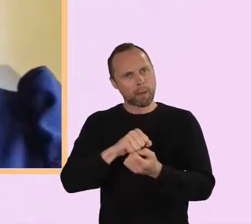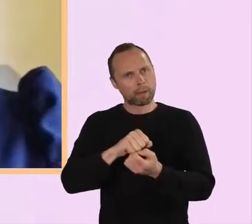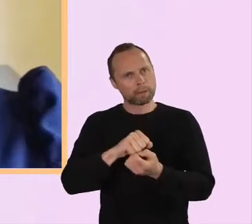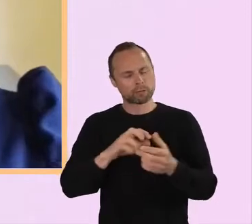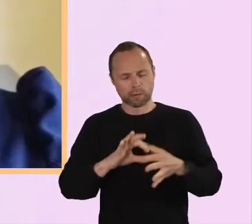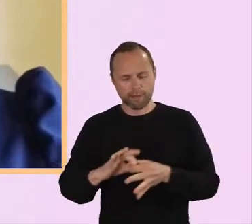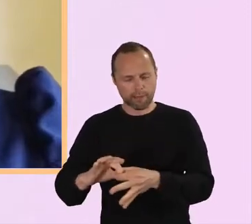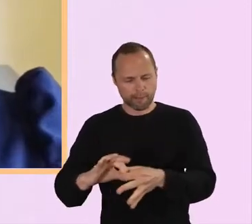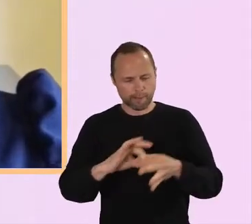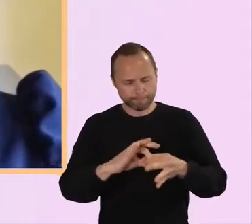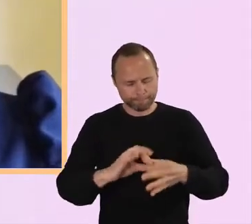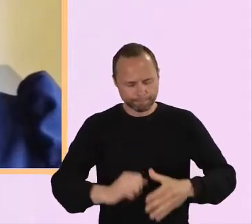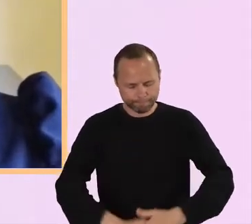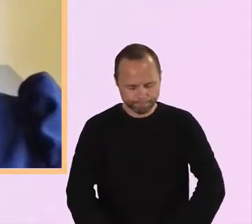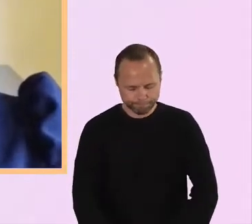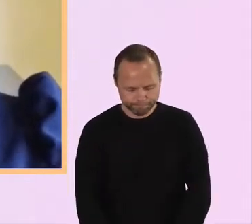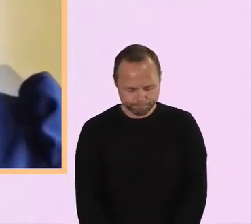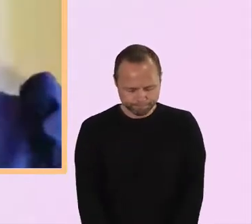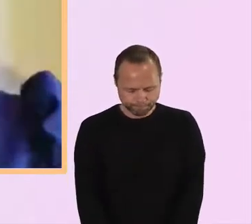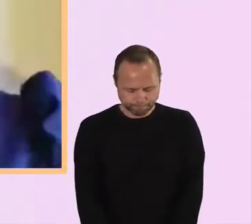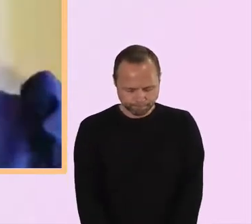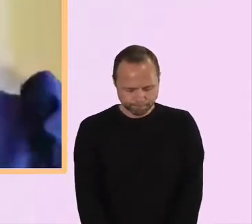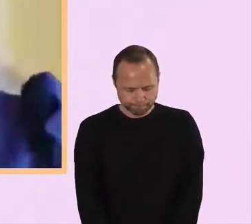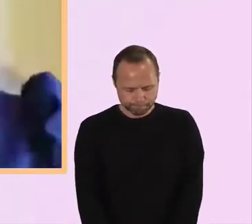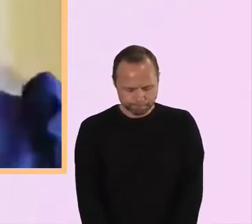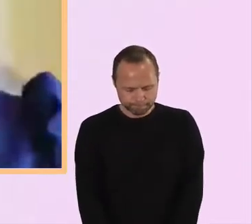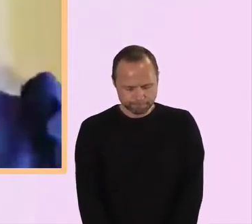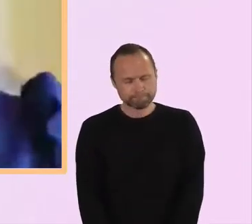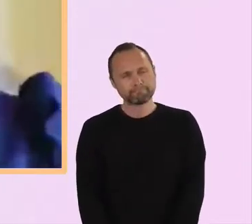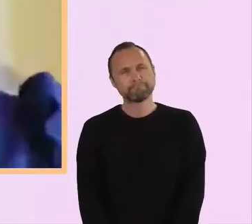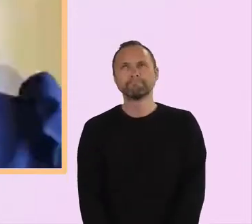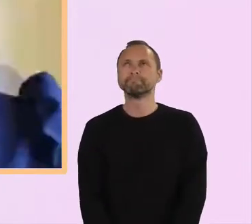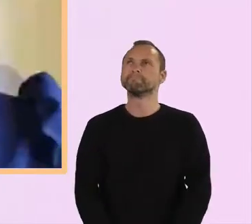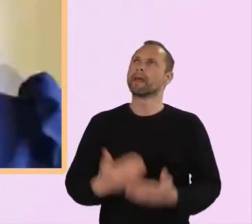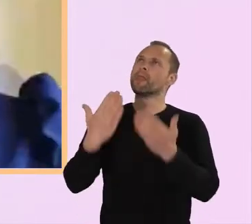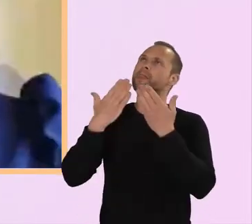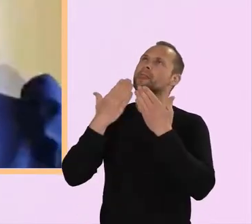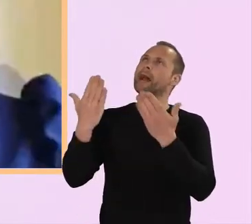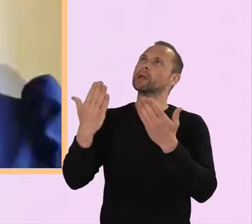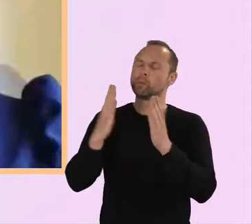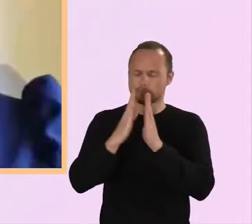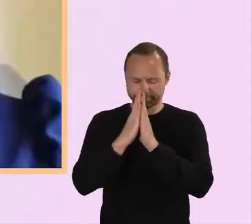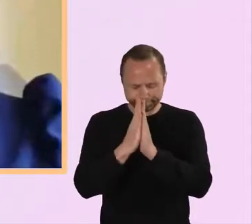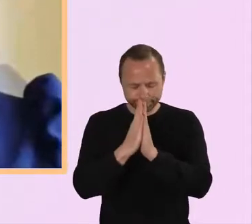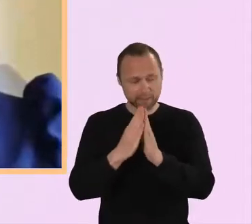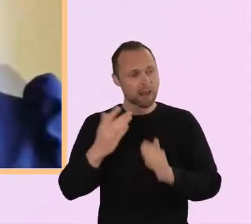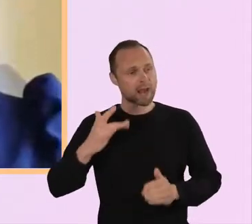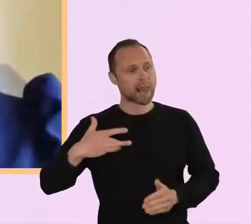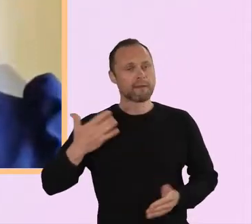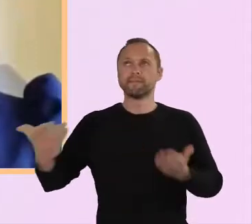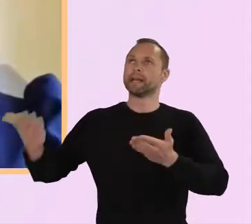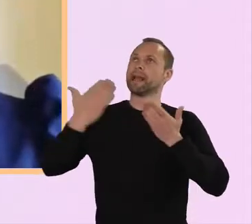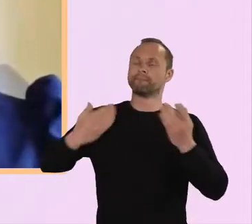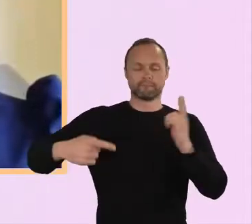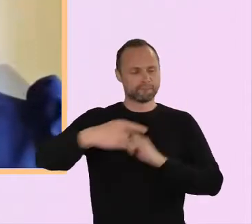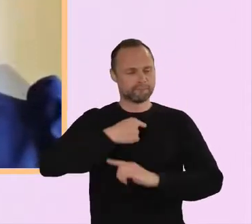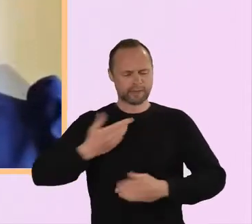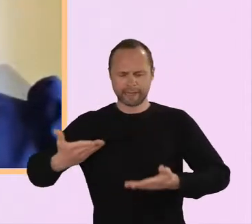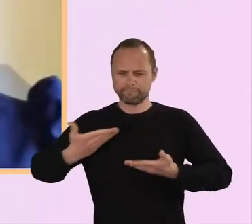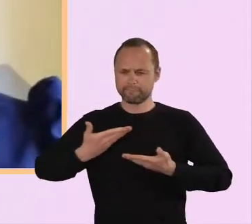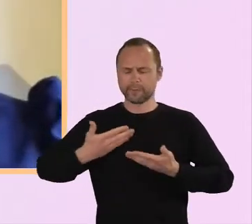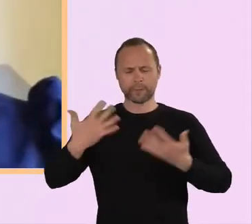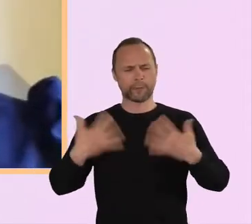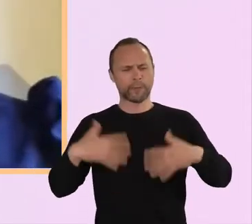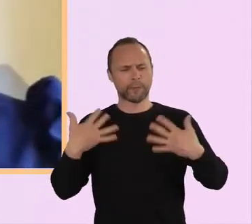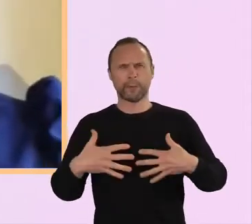Good evening. We give you thanks for life. Yes, we give you thanks